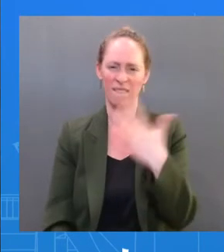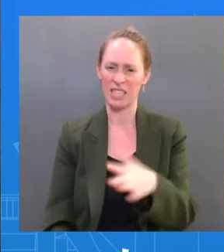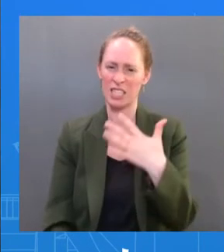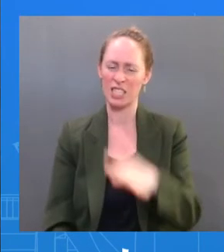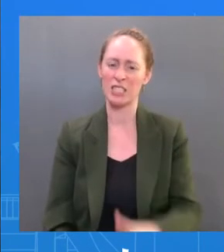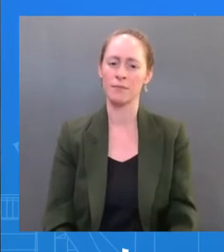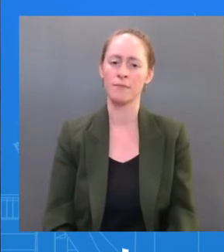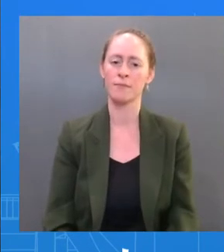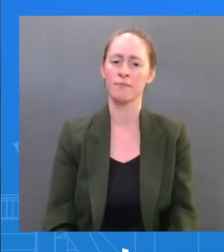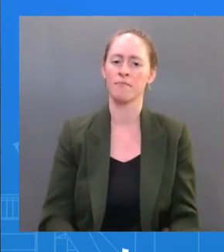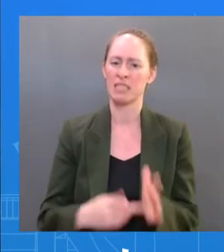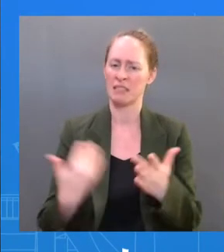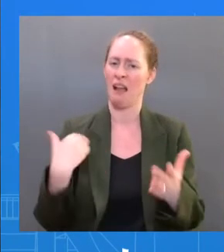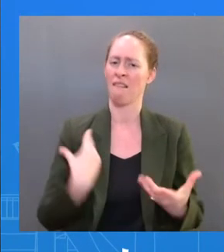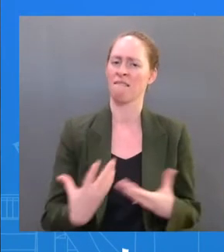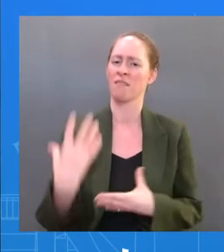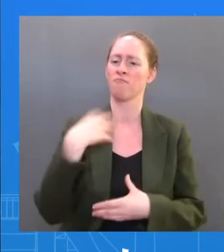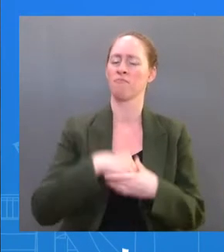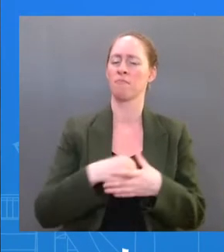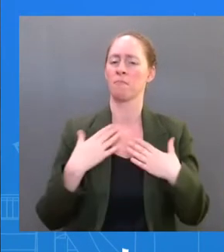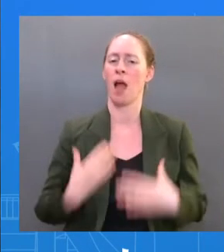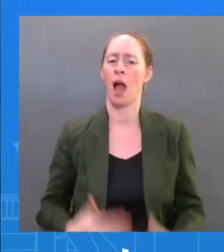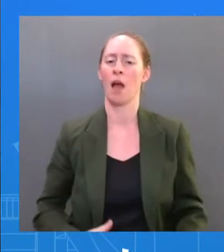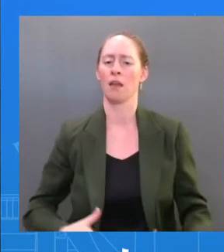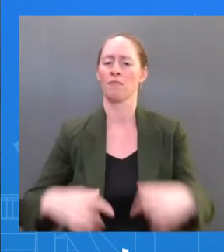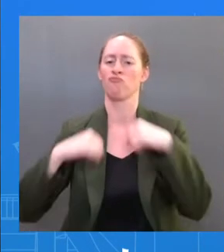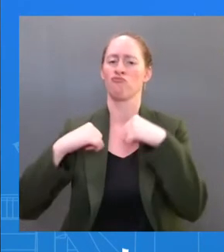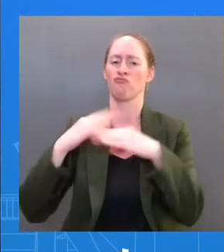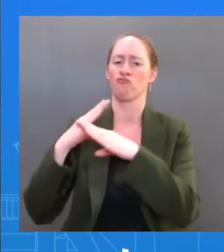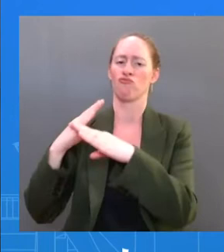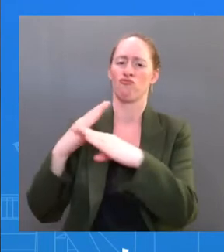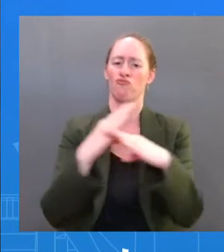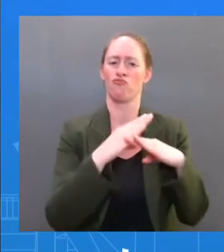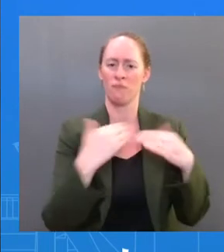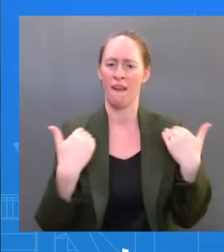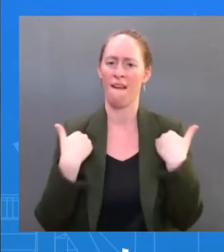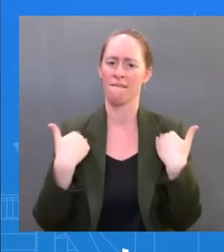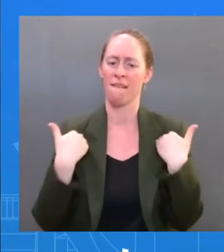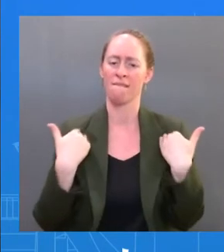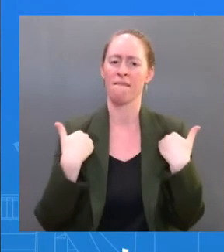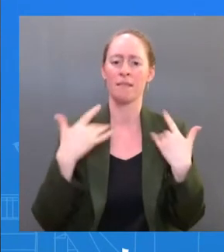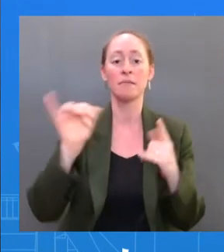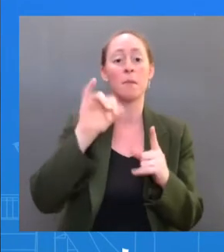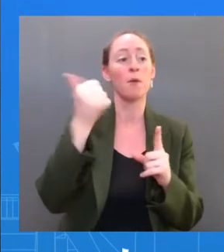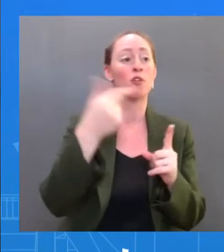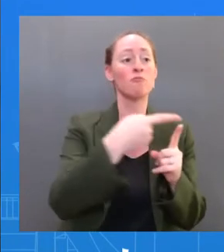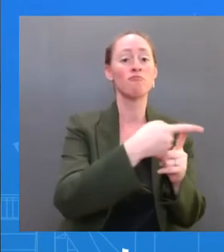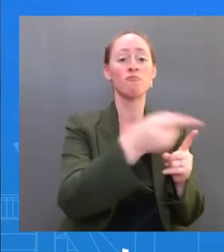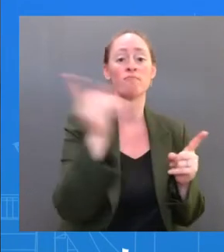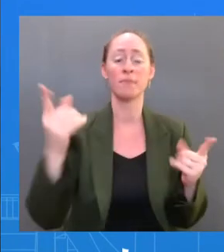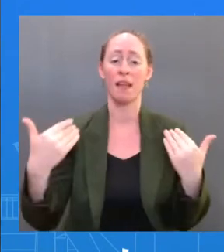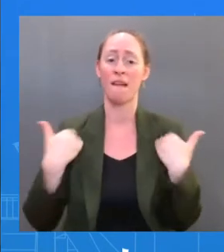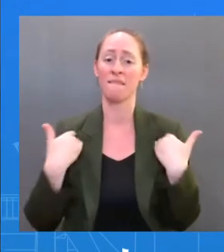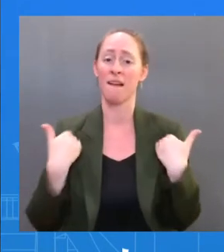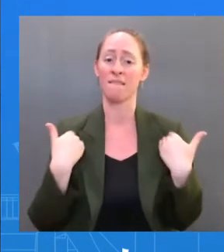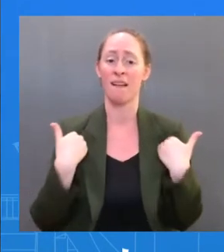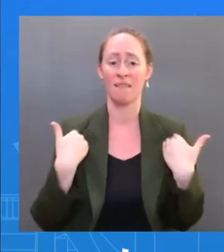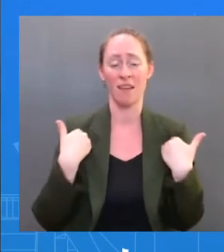puts him in a good position, just like every other American that he fought so very hard for to make sure that we had a comprehensive